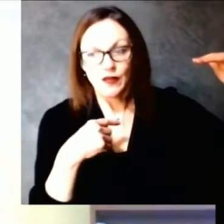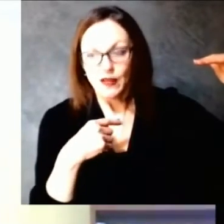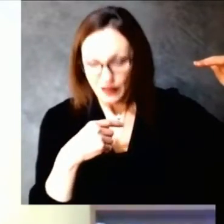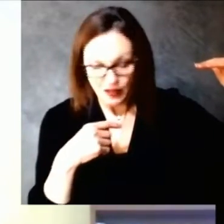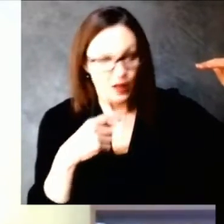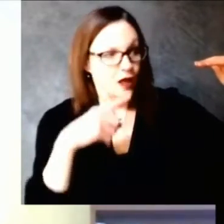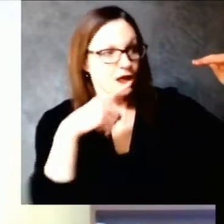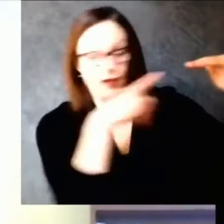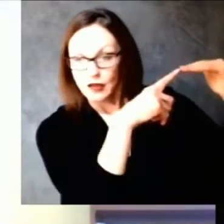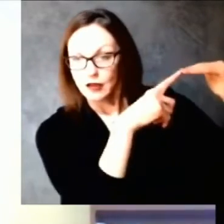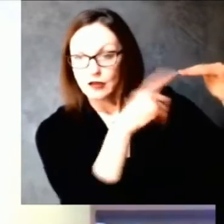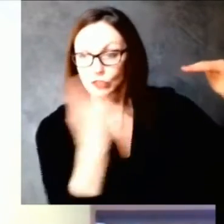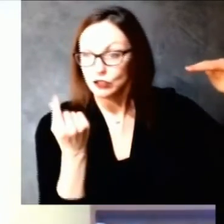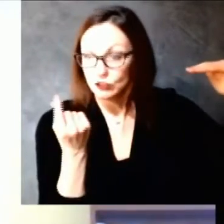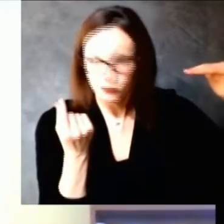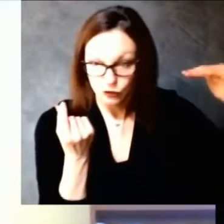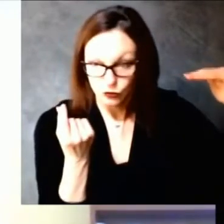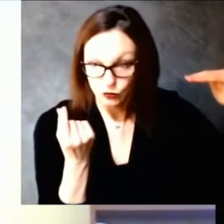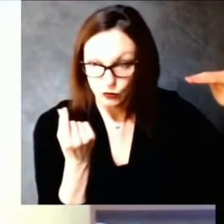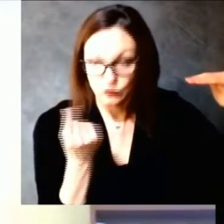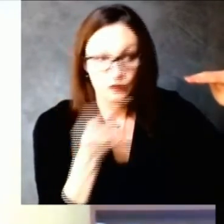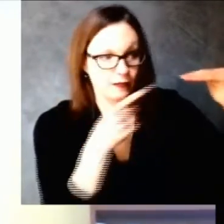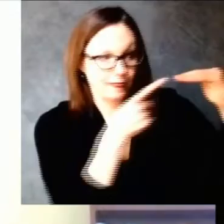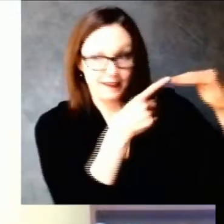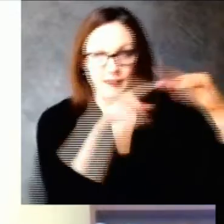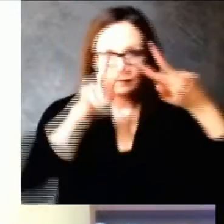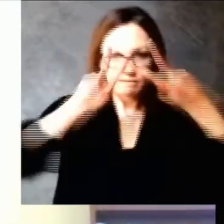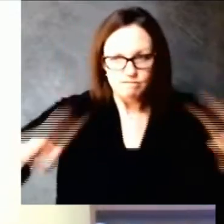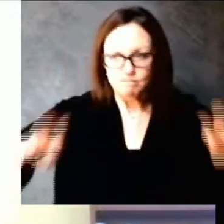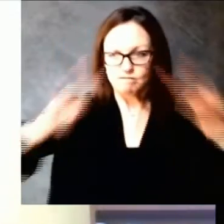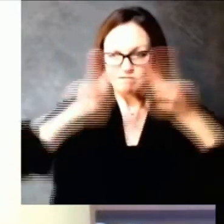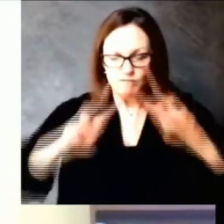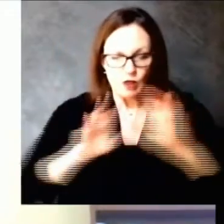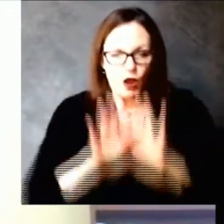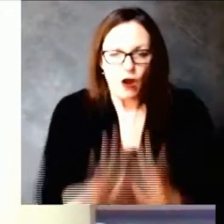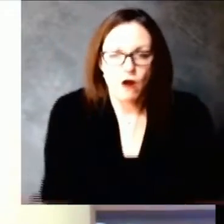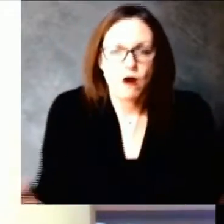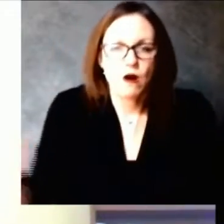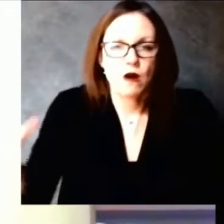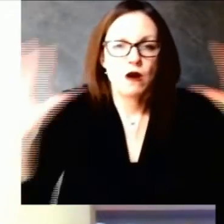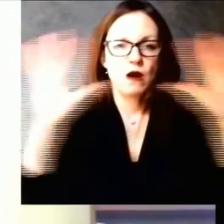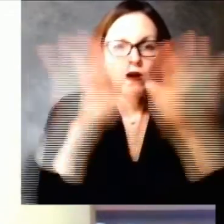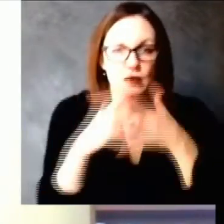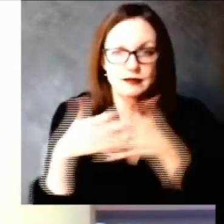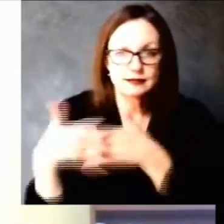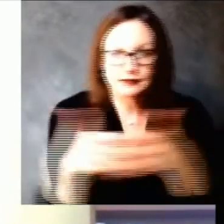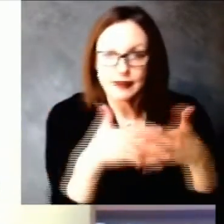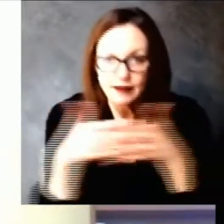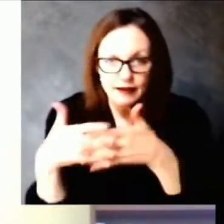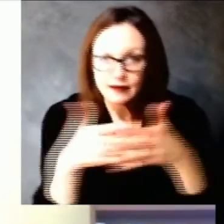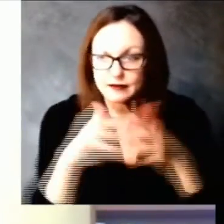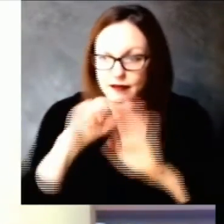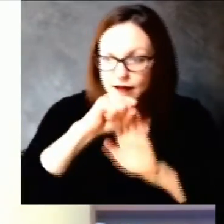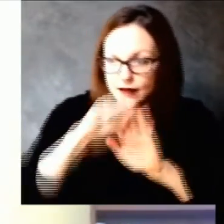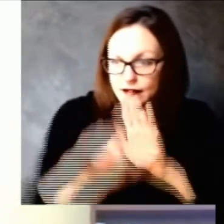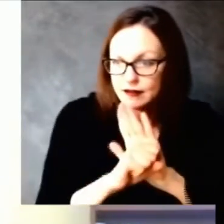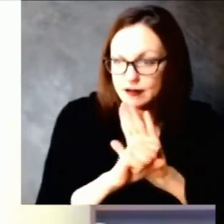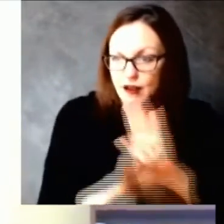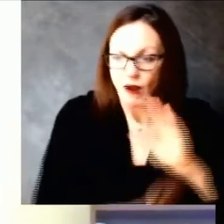fema has been talking about citing larger throughput clinics that would be available to everybody